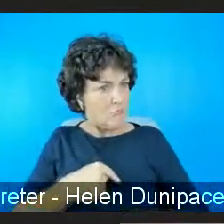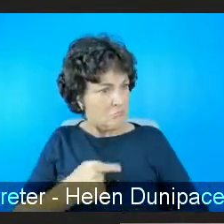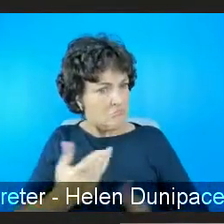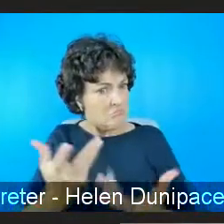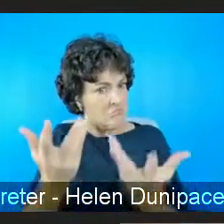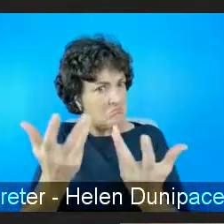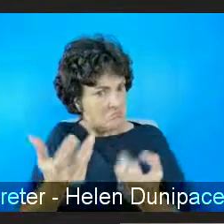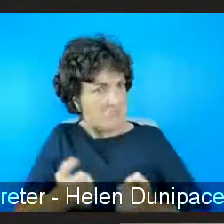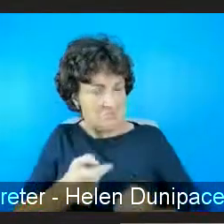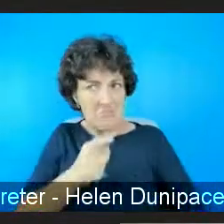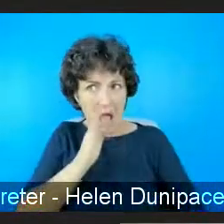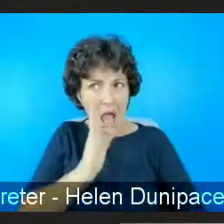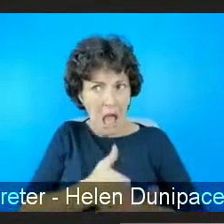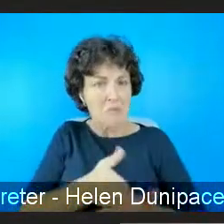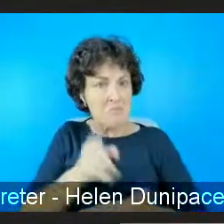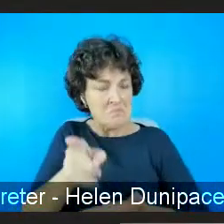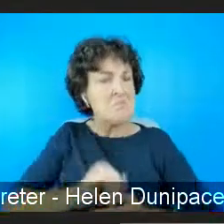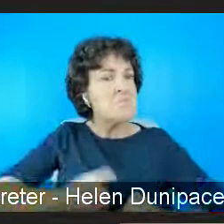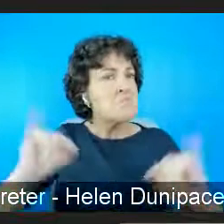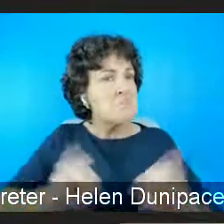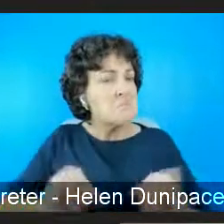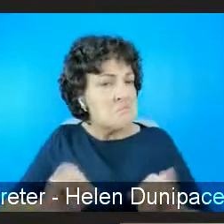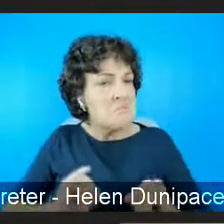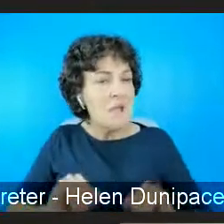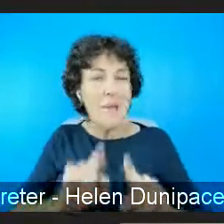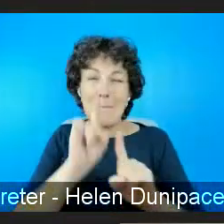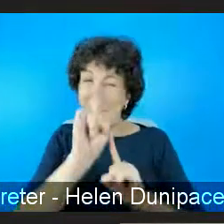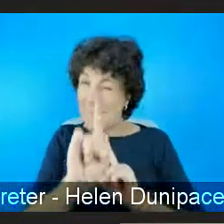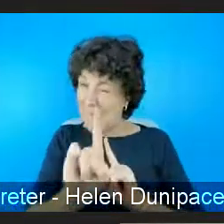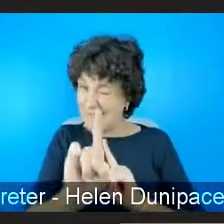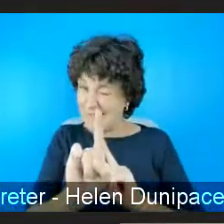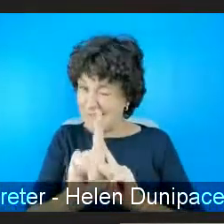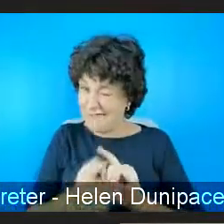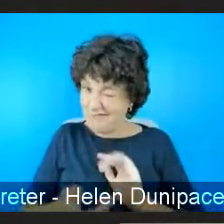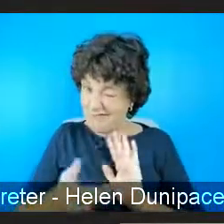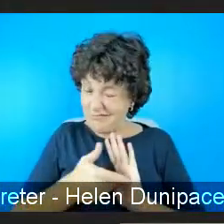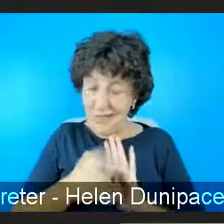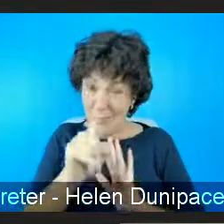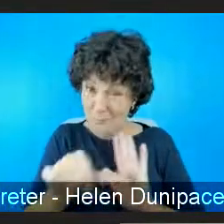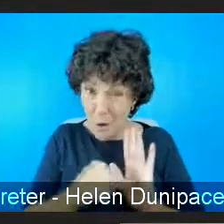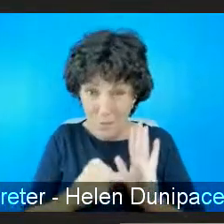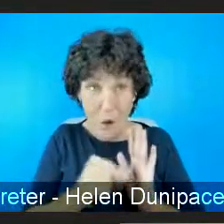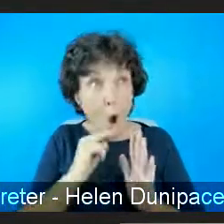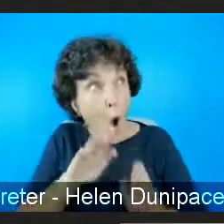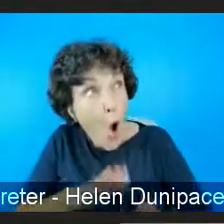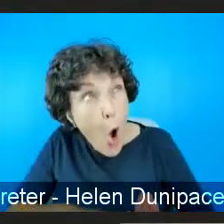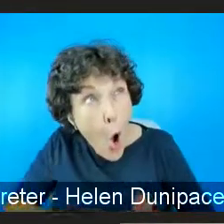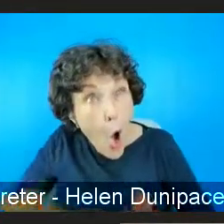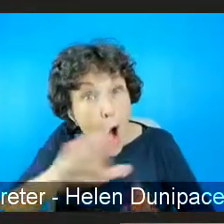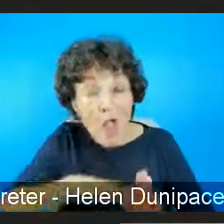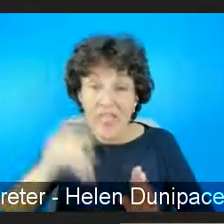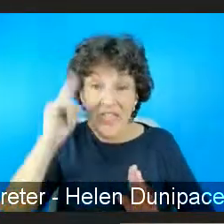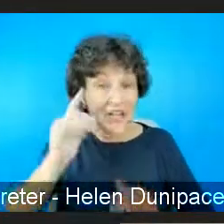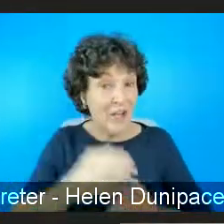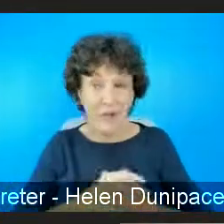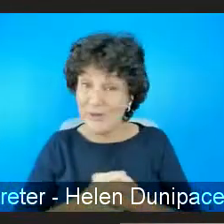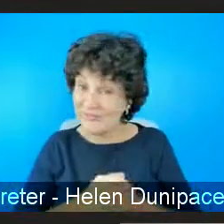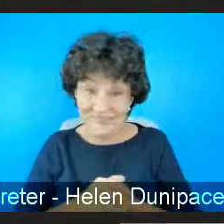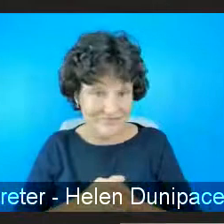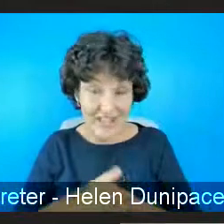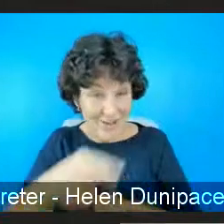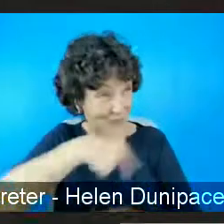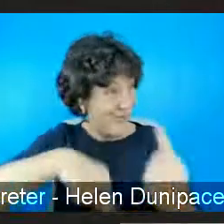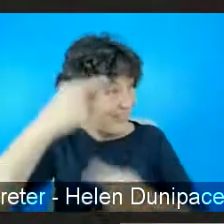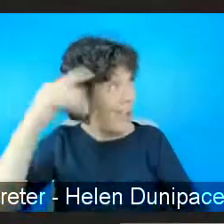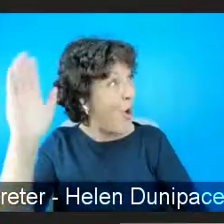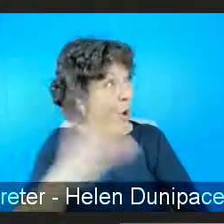But two caveats. One, that's certainly not uniform. And we're kidding ourselves, sadly, if we think it